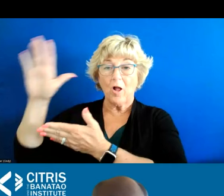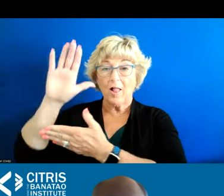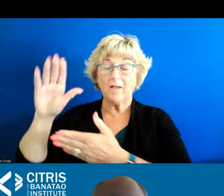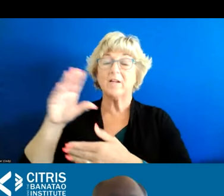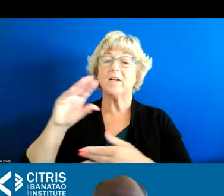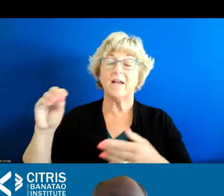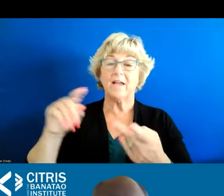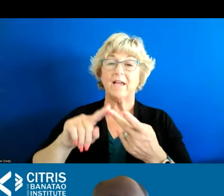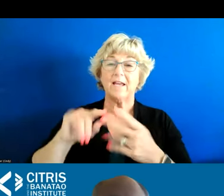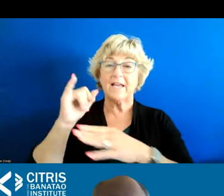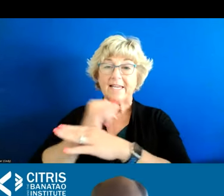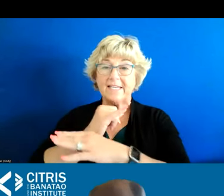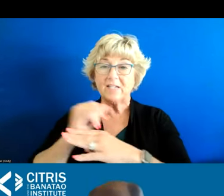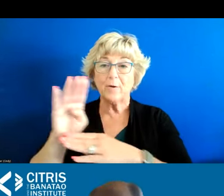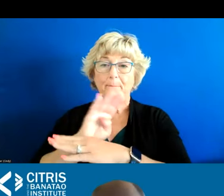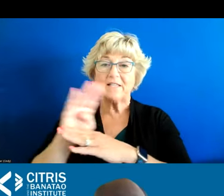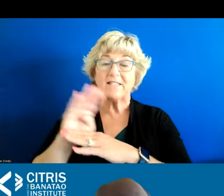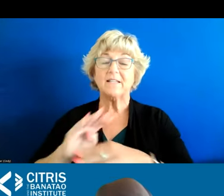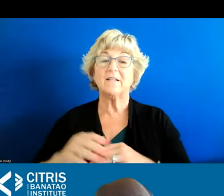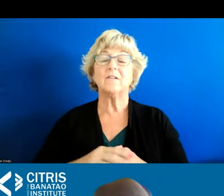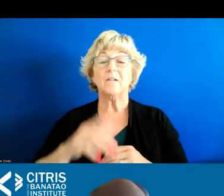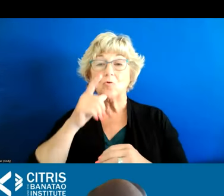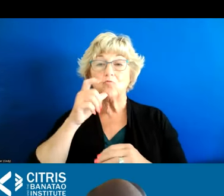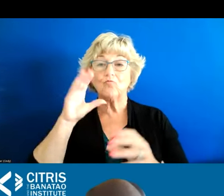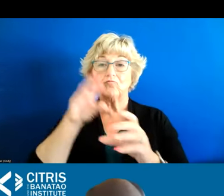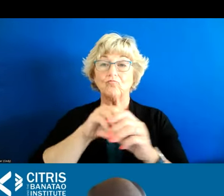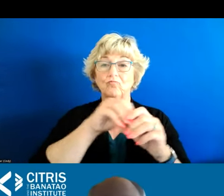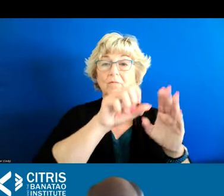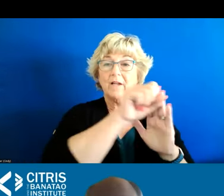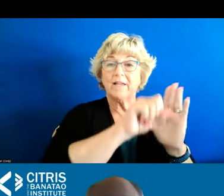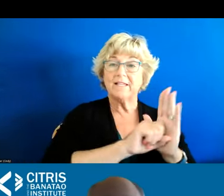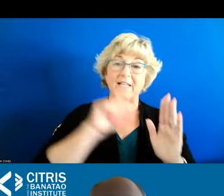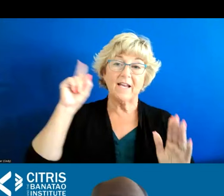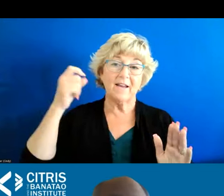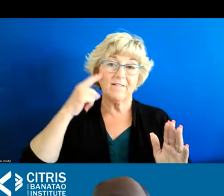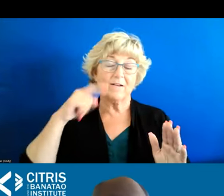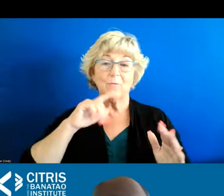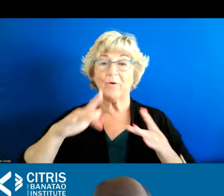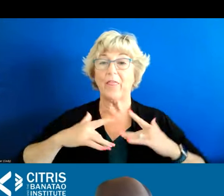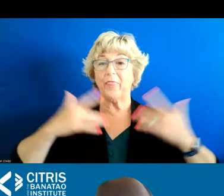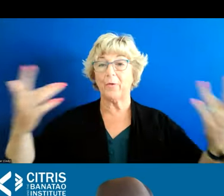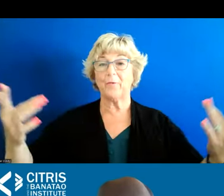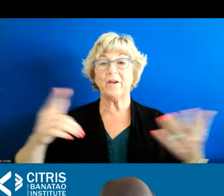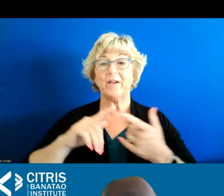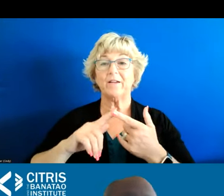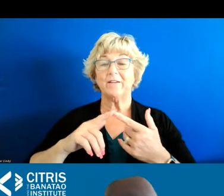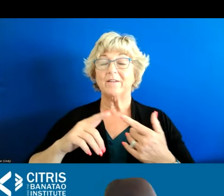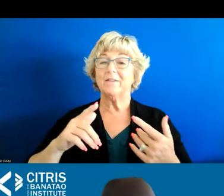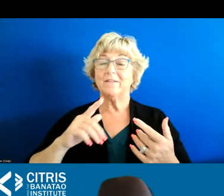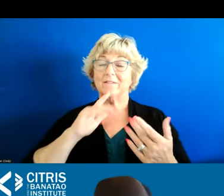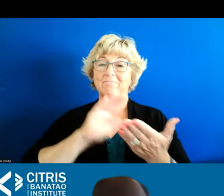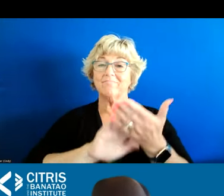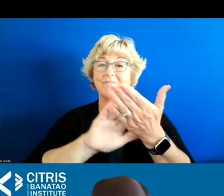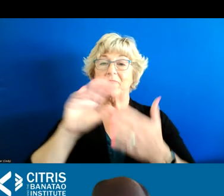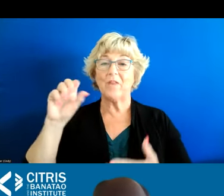and individuals who are in state government now we are so thrilled congratulations to susan sarah on bringing on a